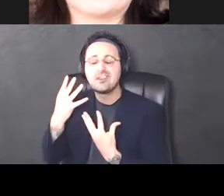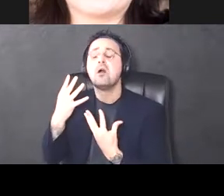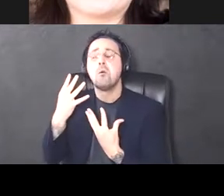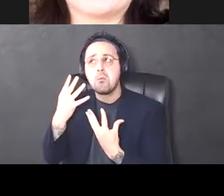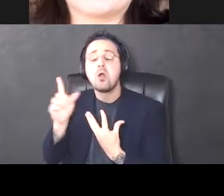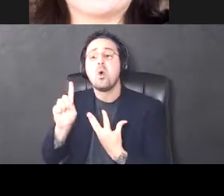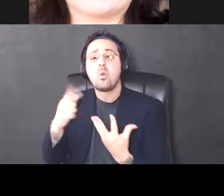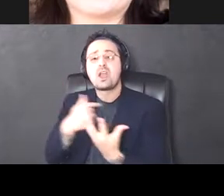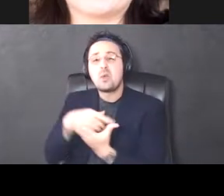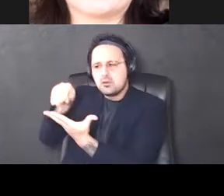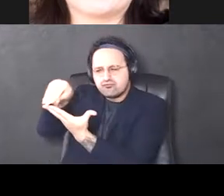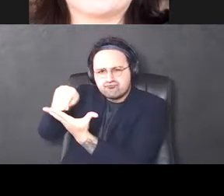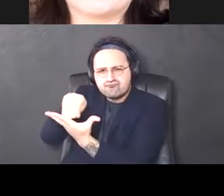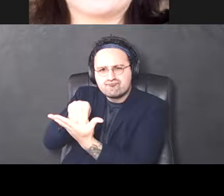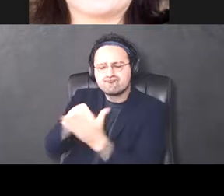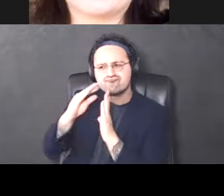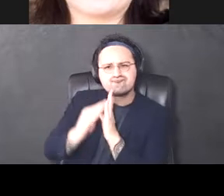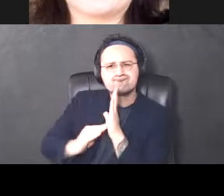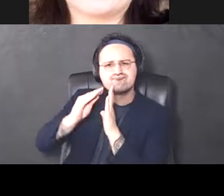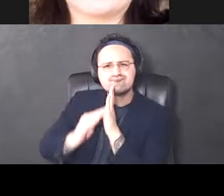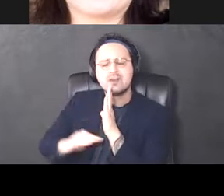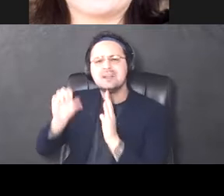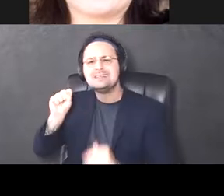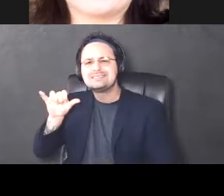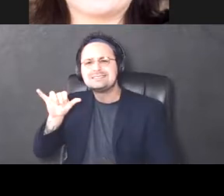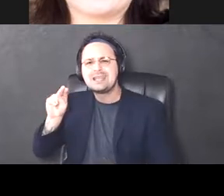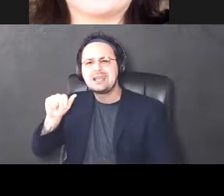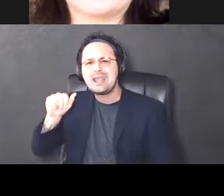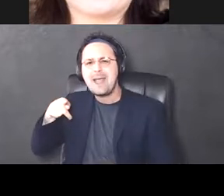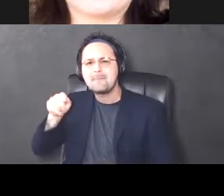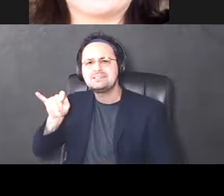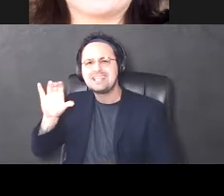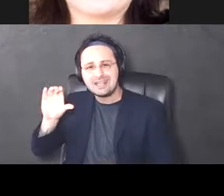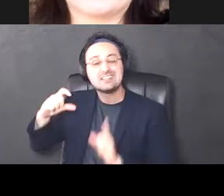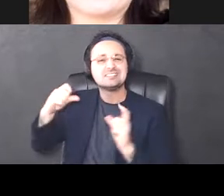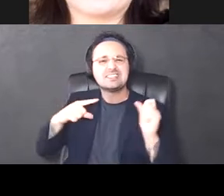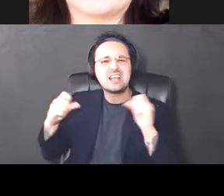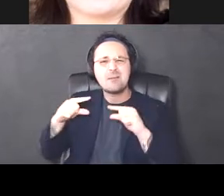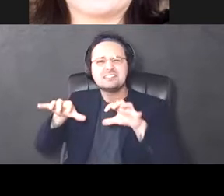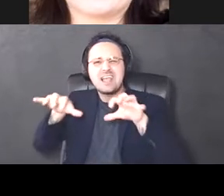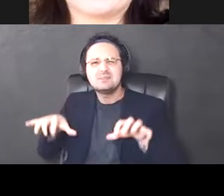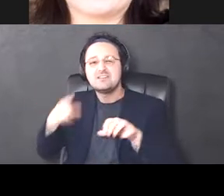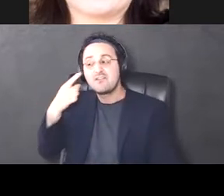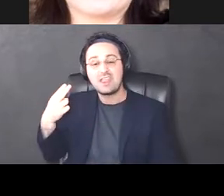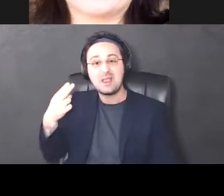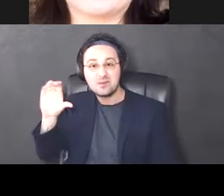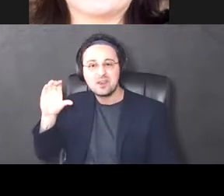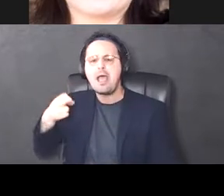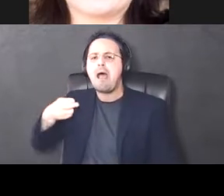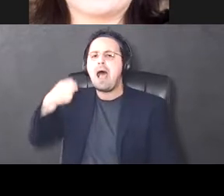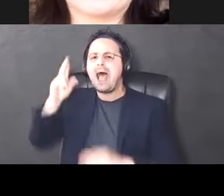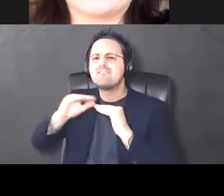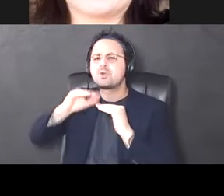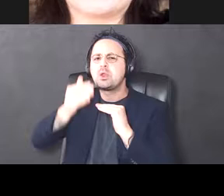record the synaptic activity, um, in the hippocampus deliver a high frequency stimulation and see